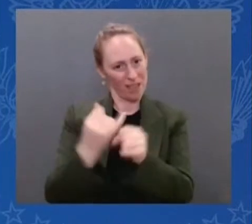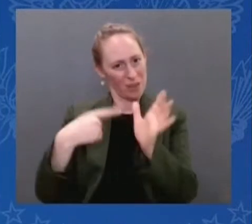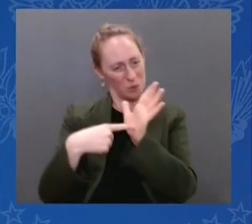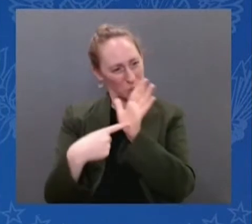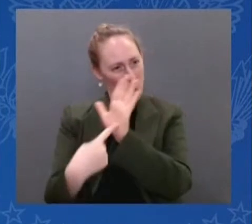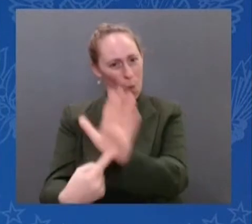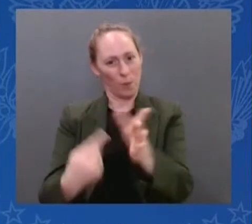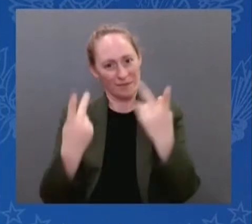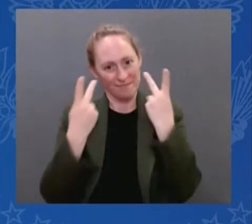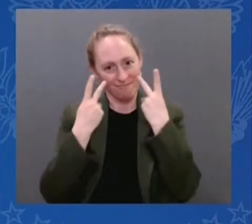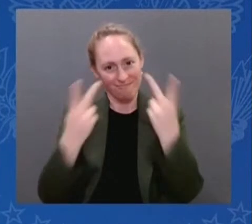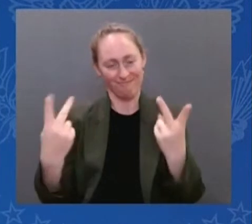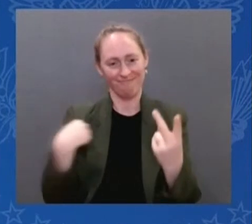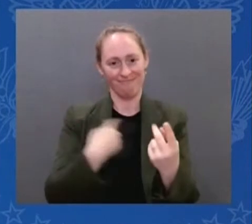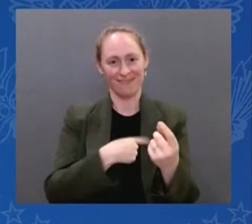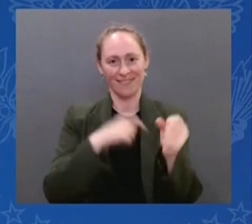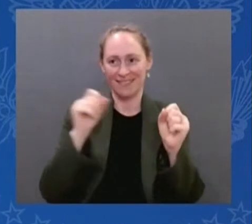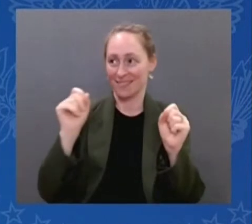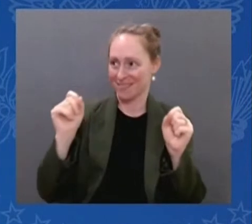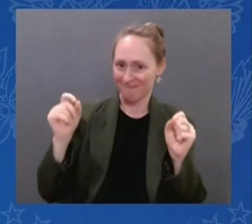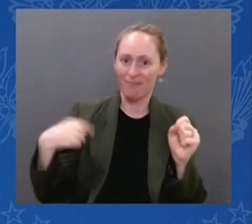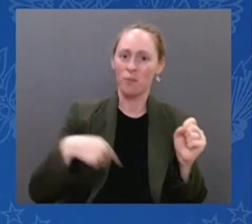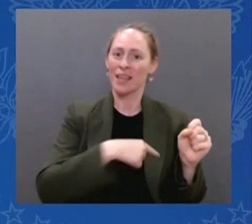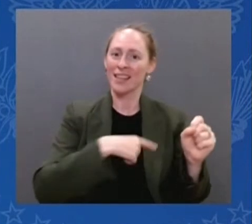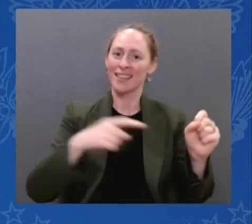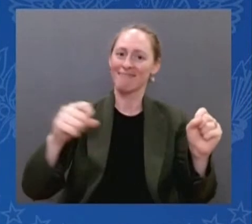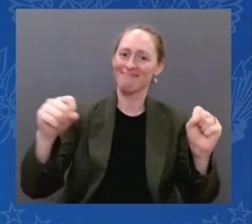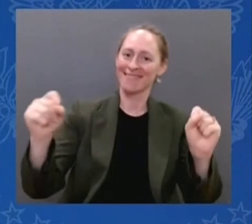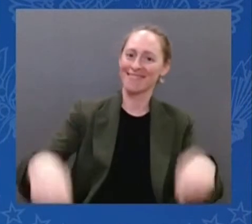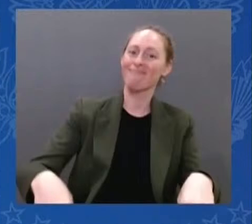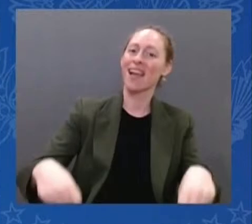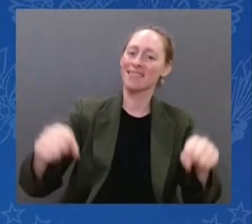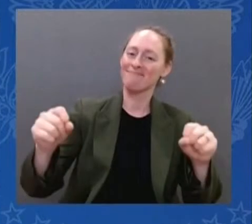look at the very first image from this miraculous telescope.